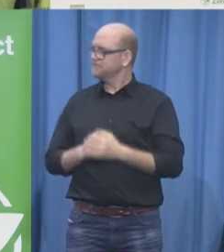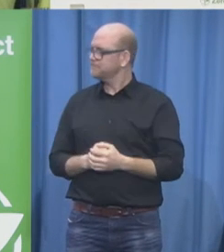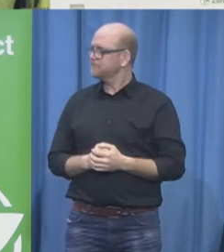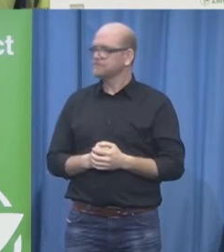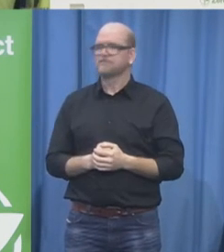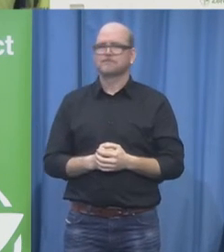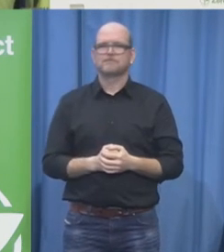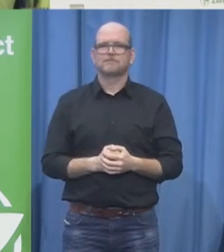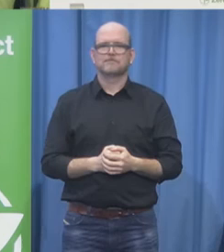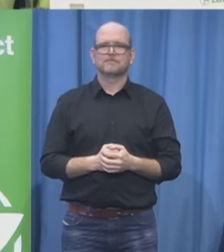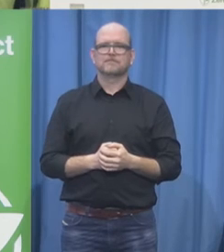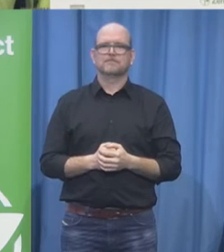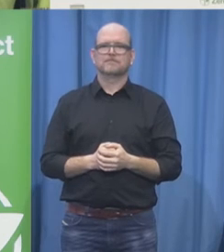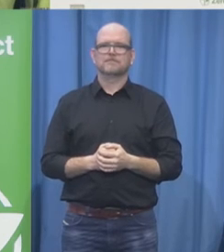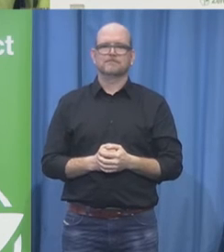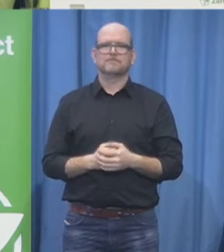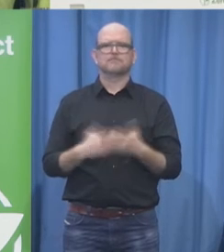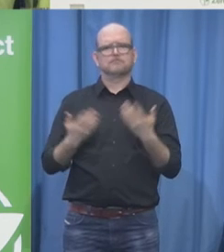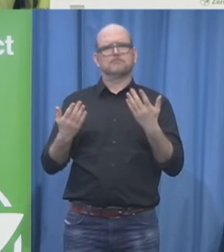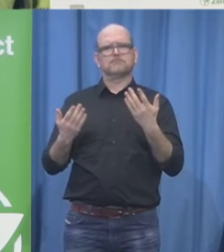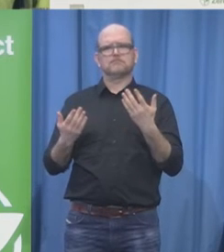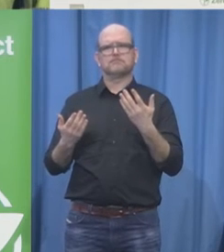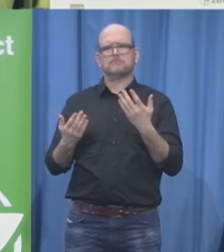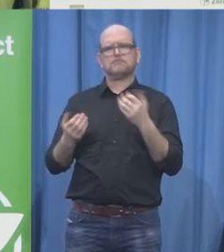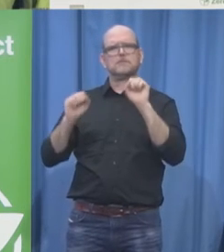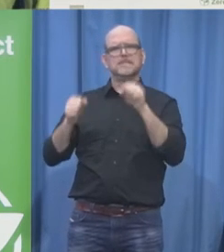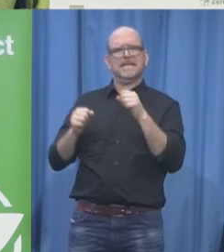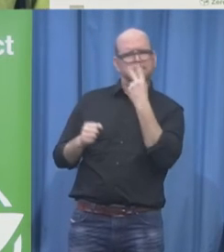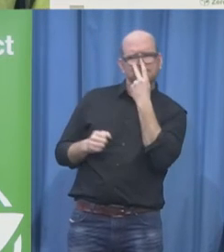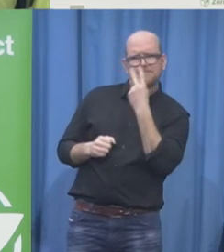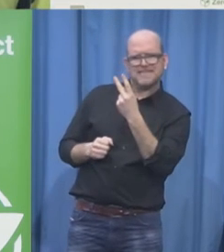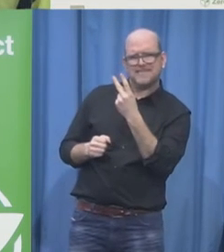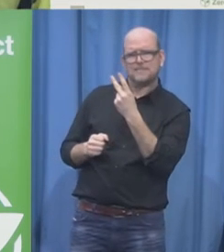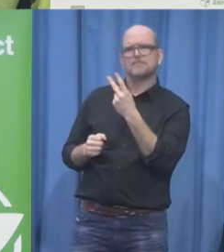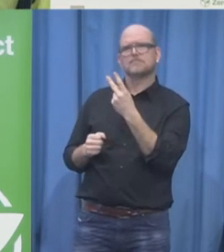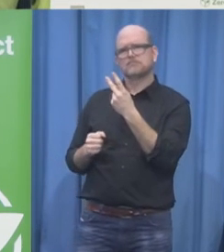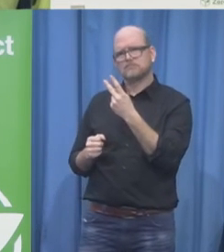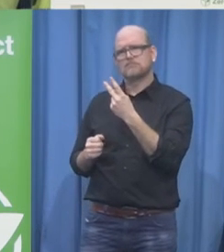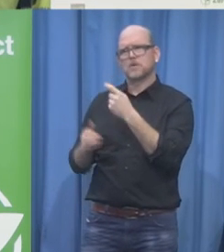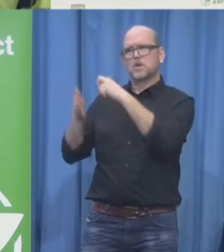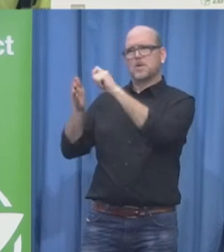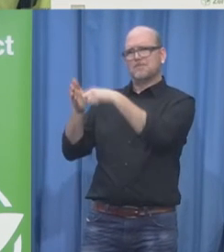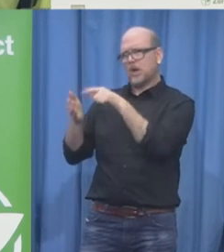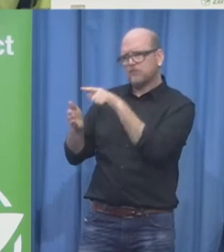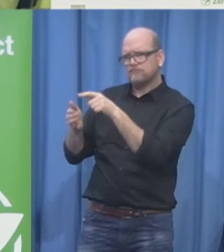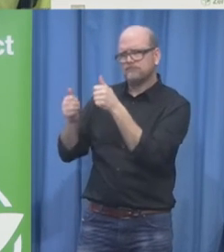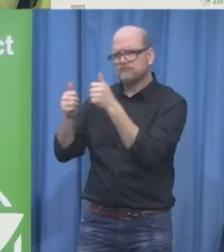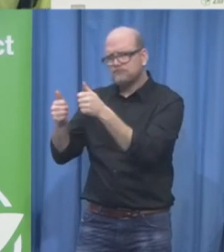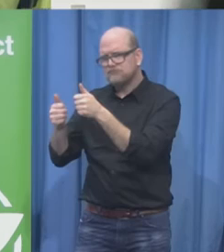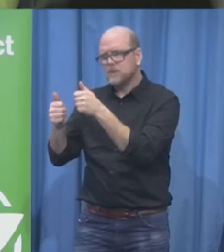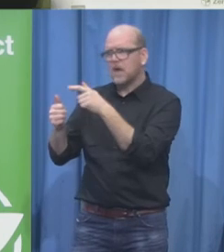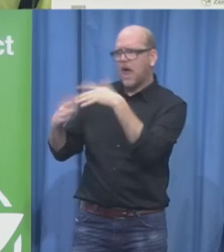networking and an experience exchange for successful solutions